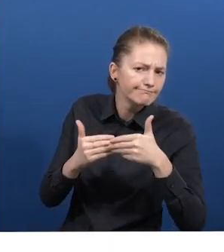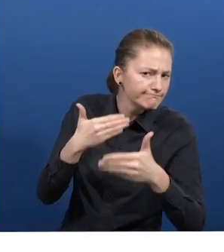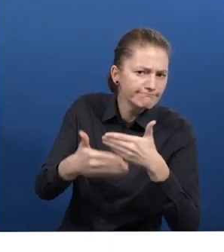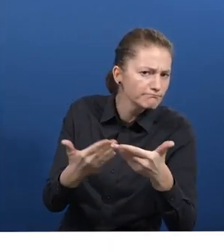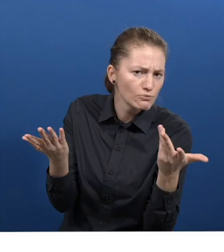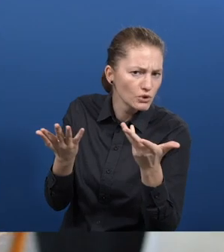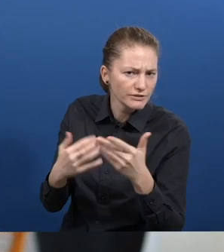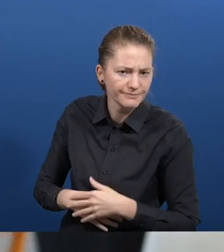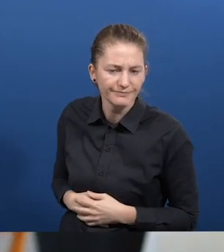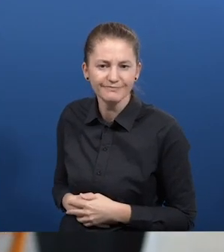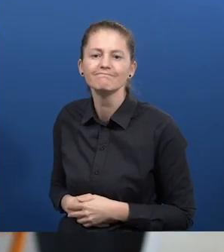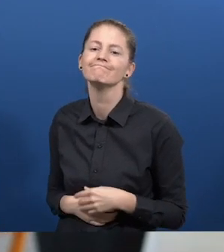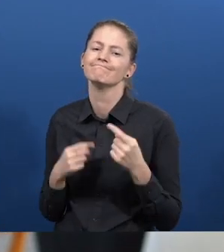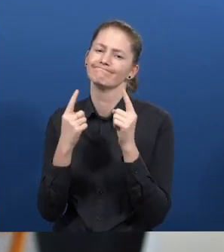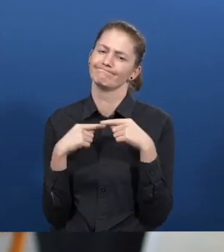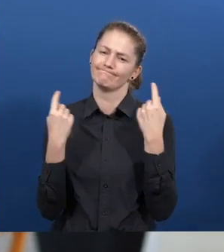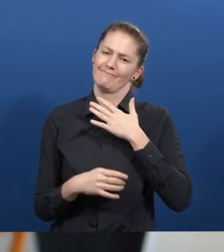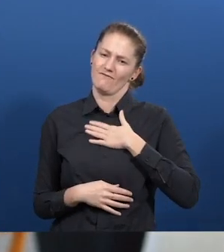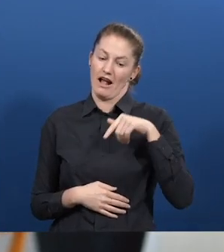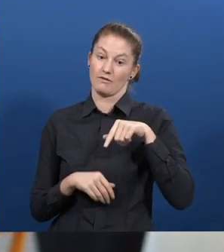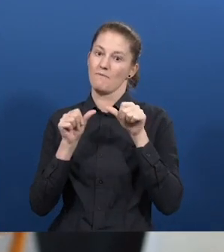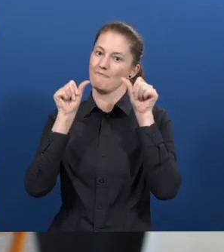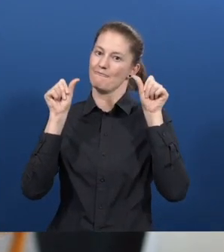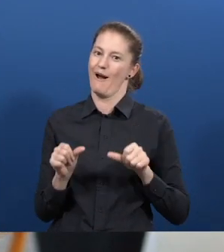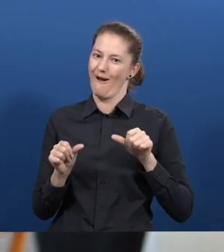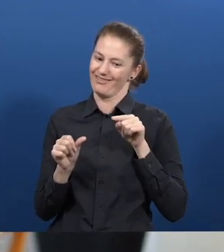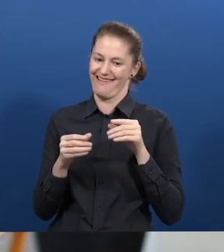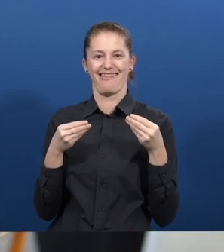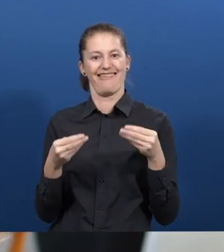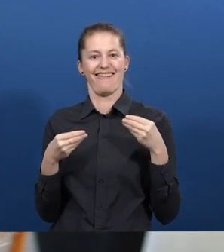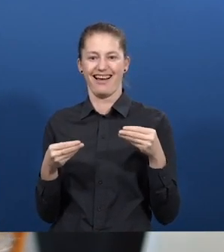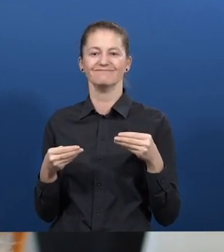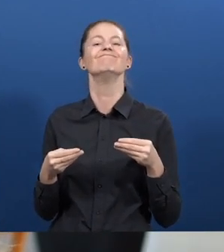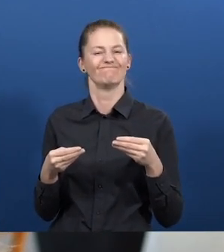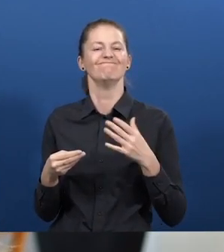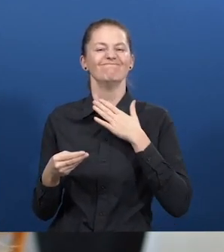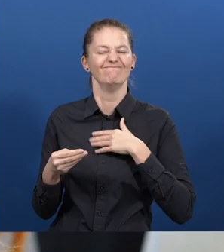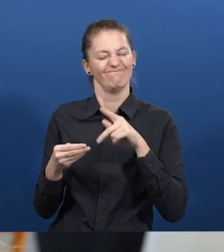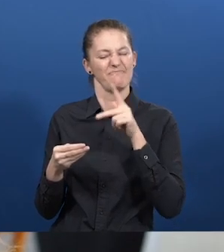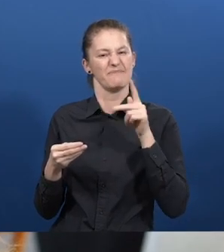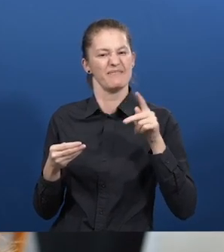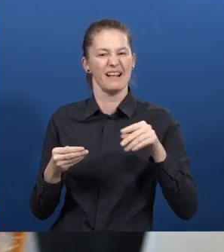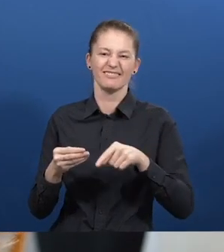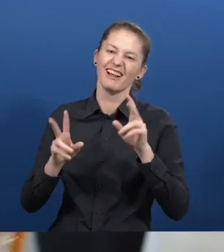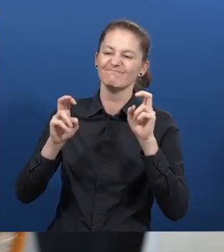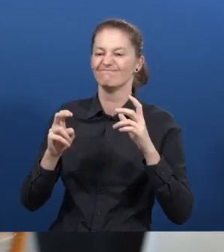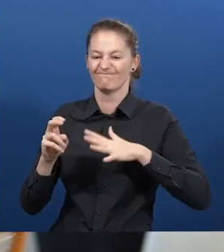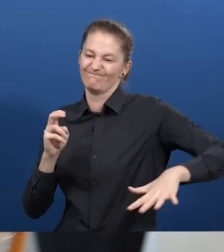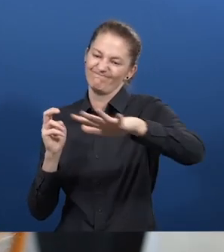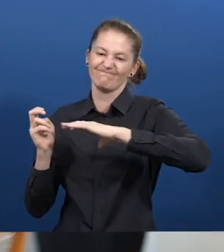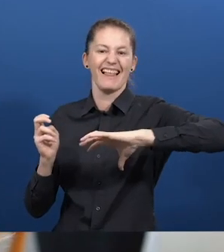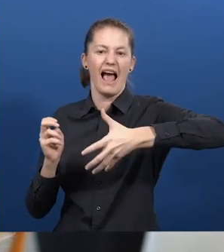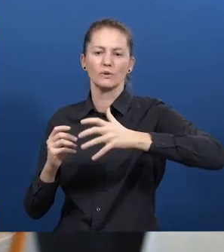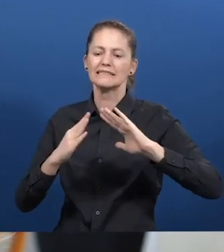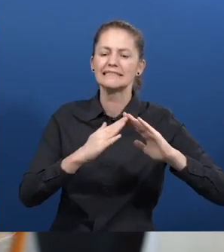of labor inclusion, the Productivity Pact Program, to arrive to many cities in our country and to other countries in Latin